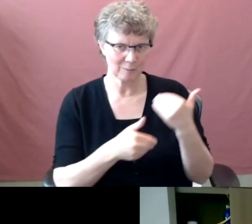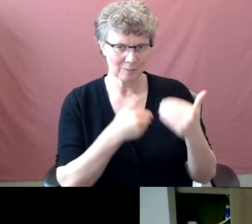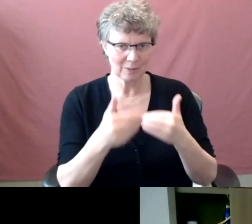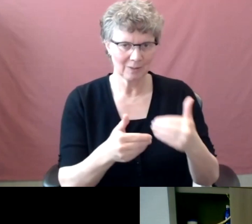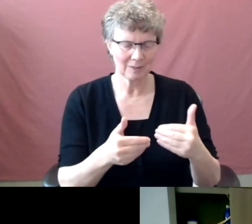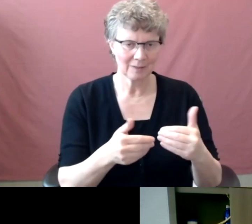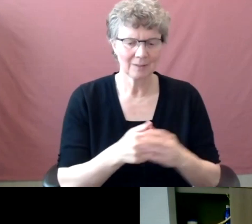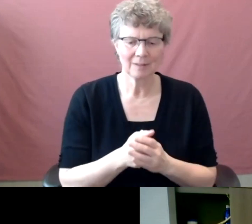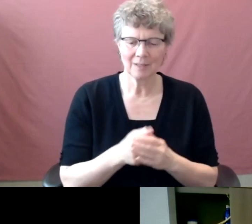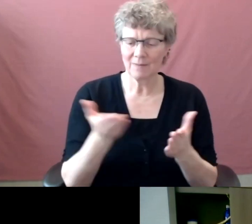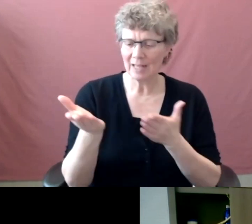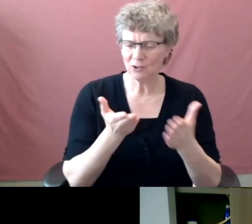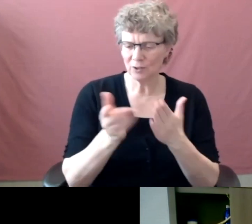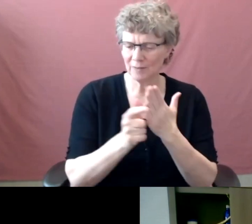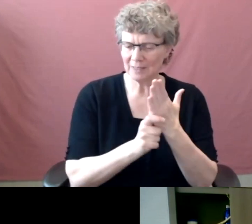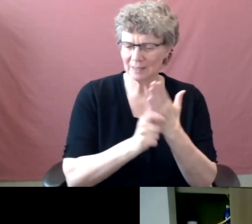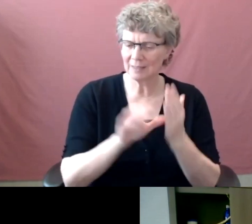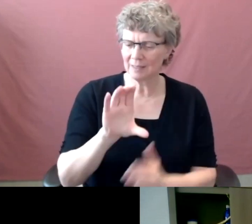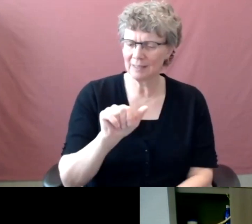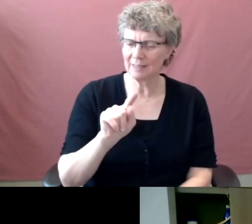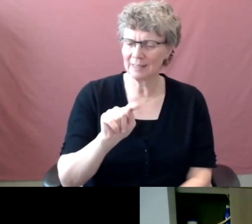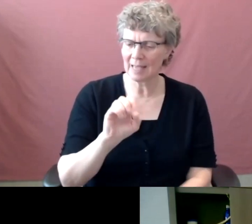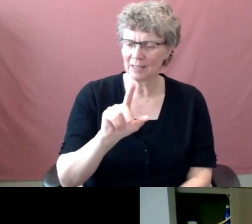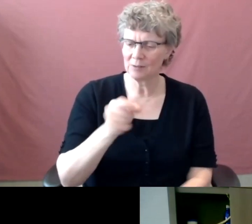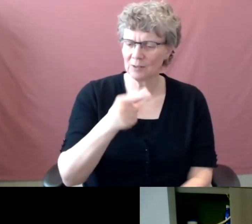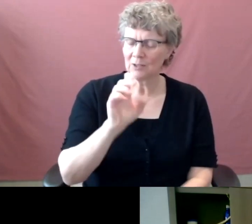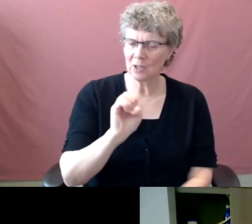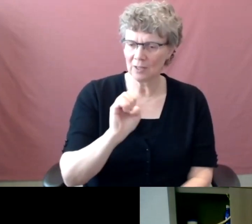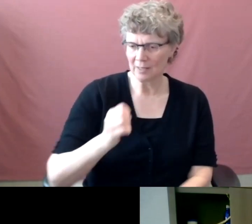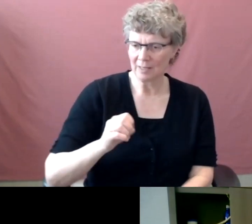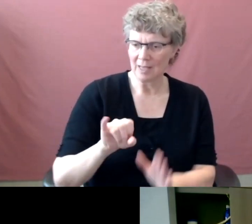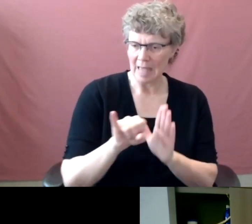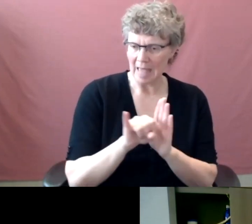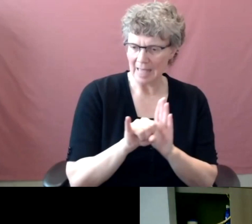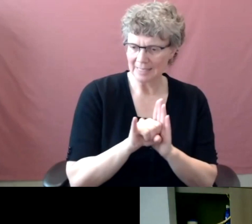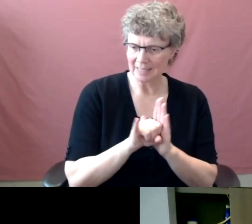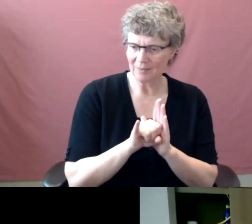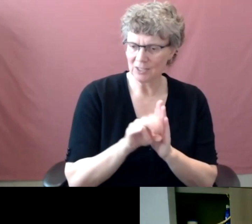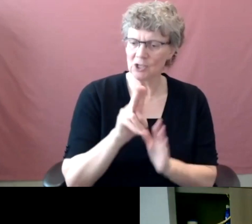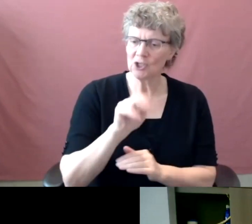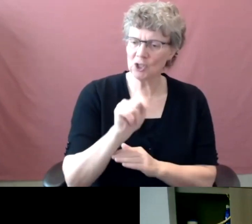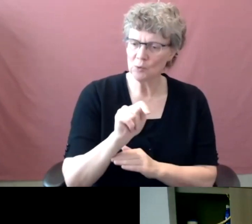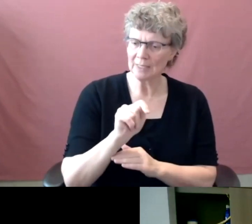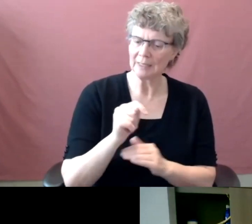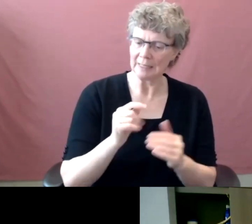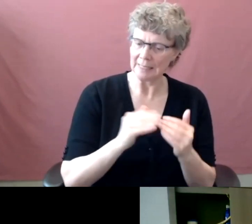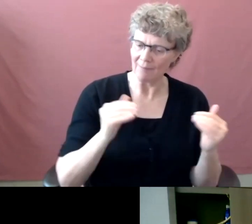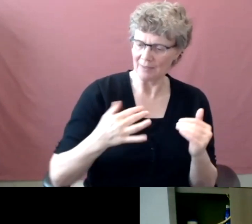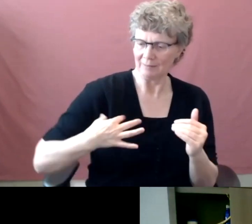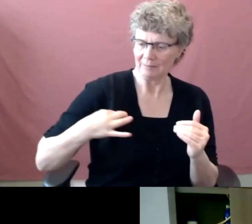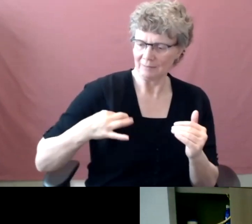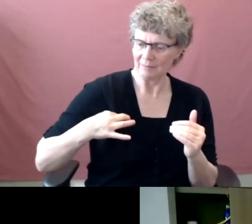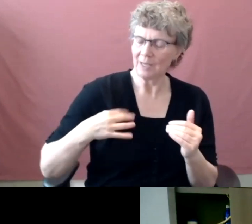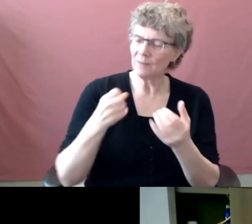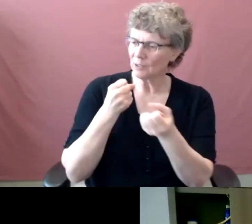catalog. It has identified unit level application that supports the enterprise. So I'm just curious about this enterprise